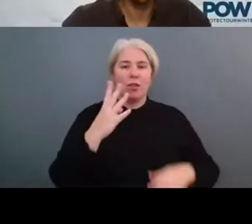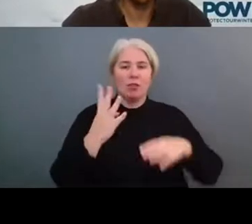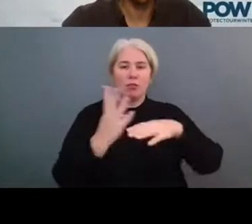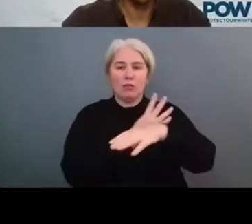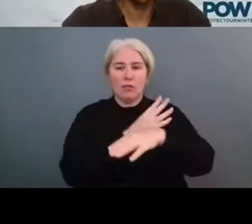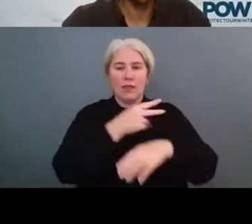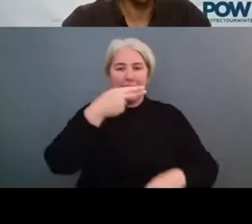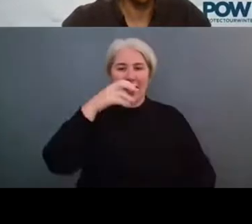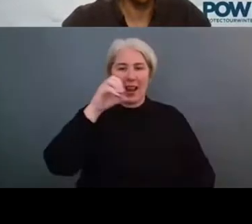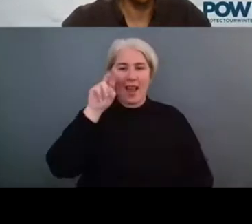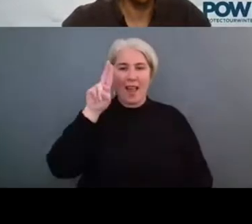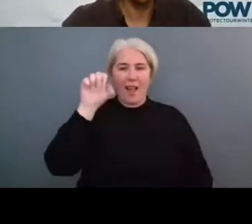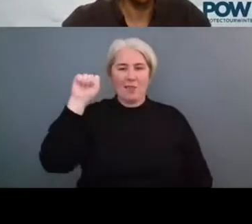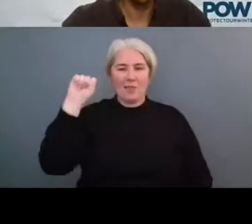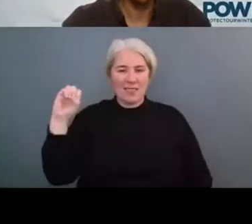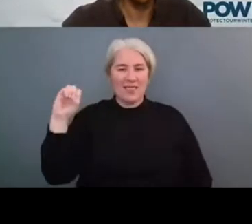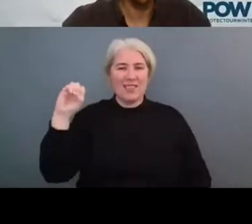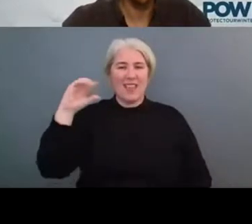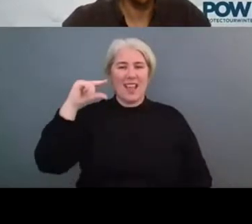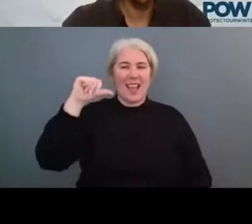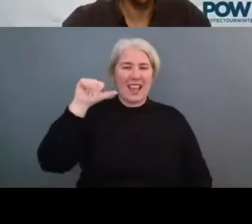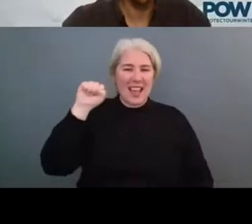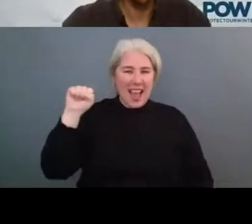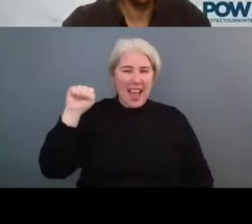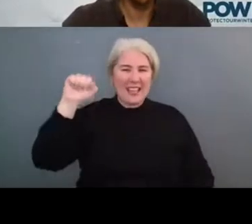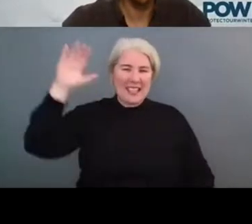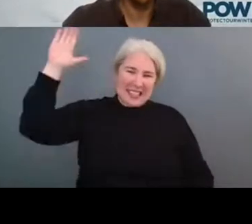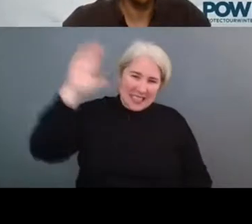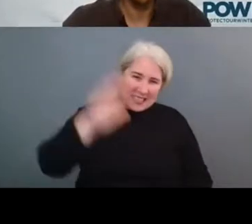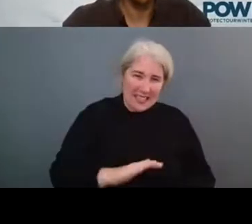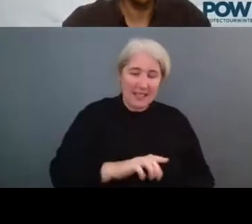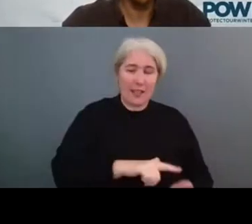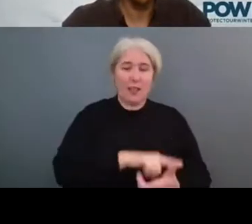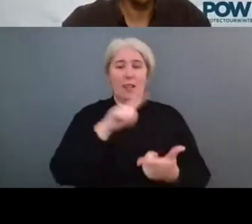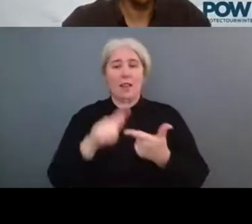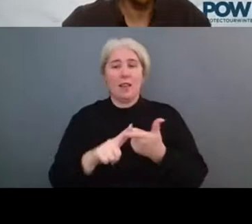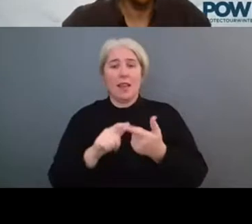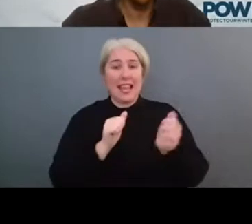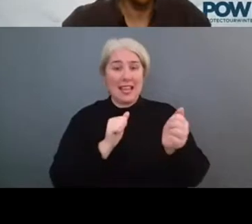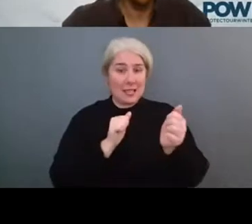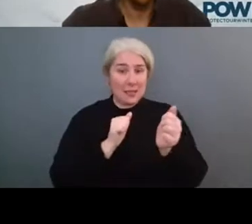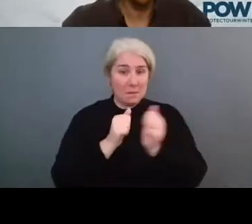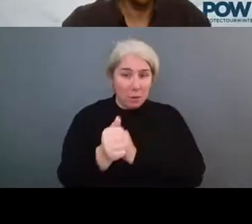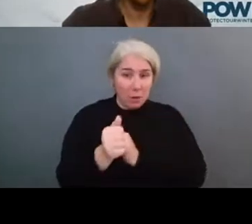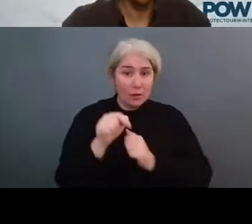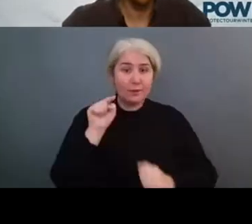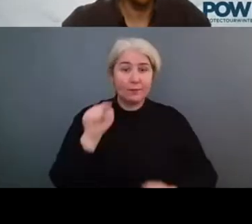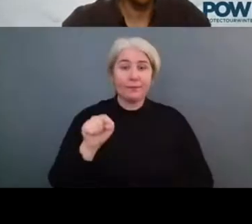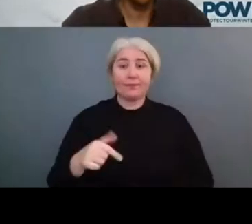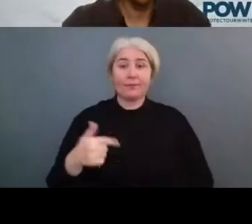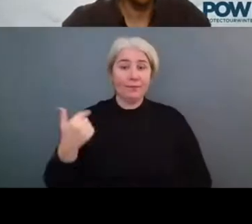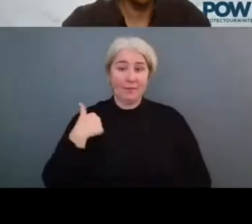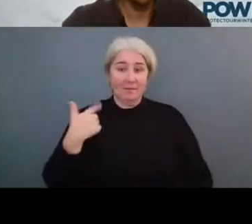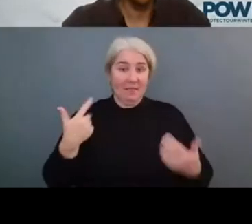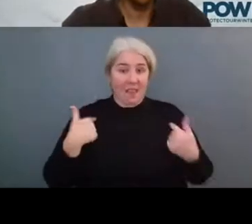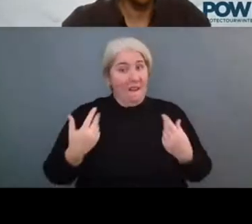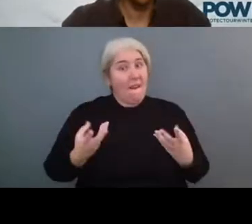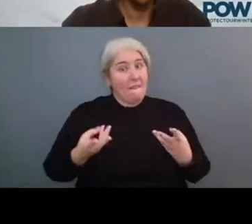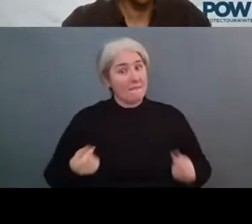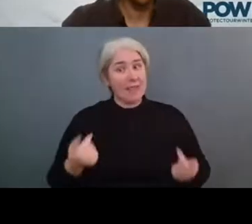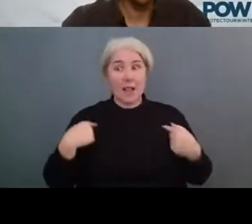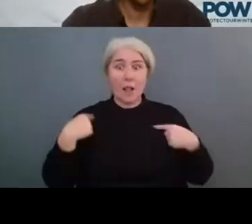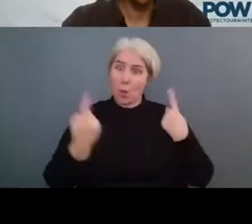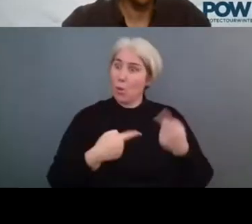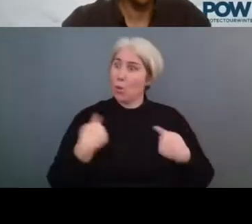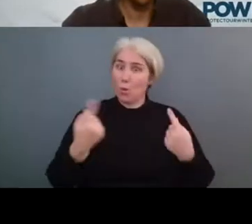we have to take adaptation steps. And in terms of sport, we are already on the way, I would say if I